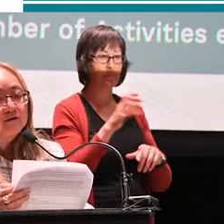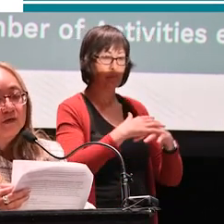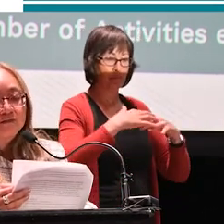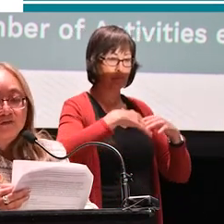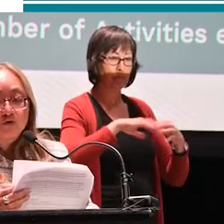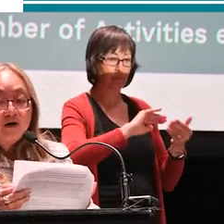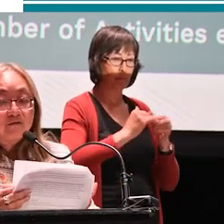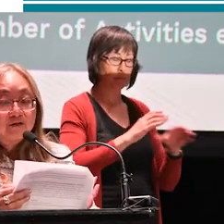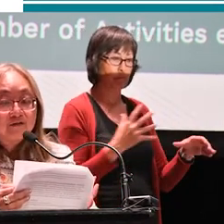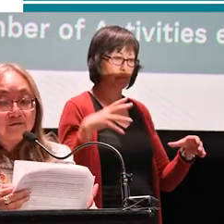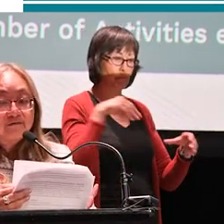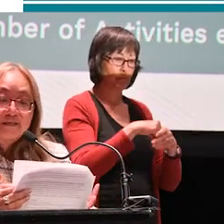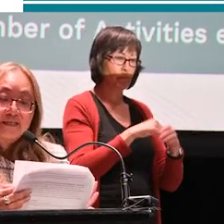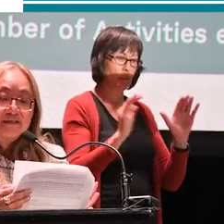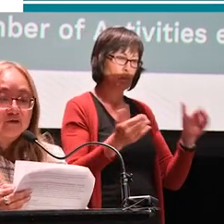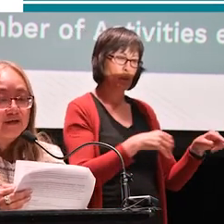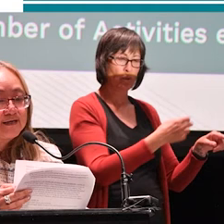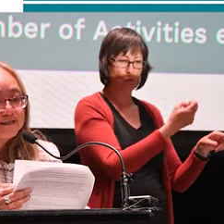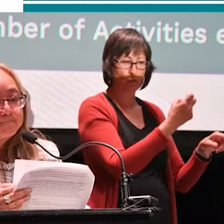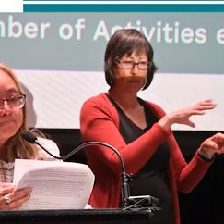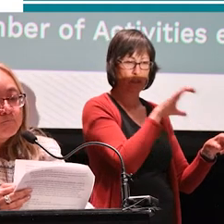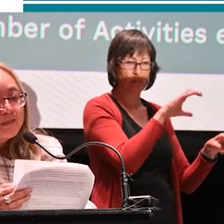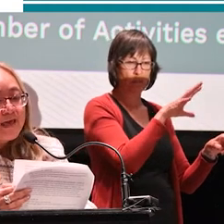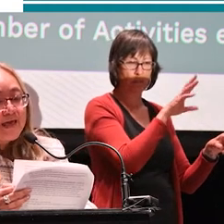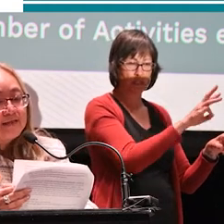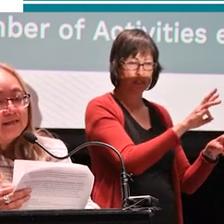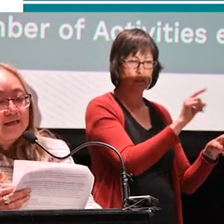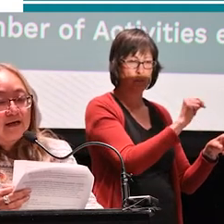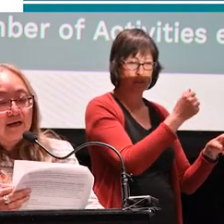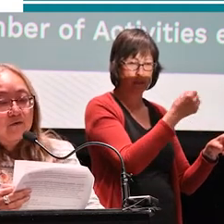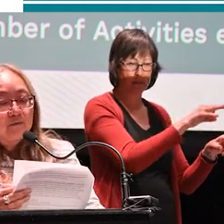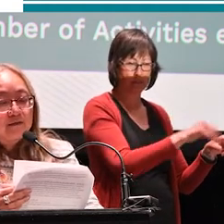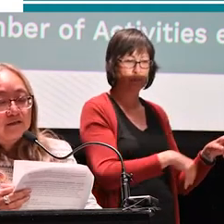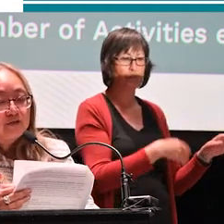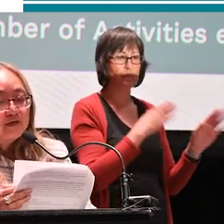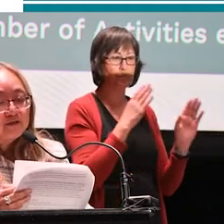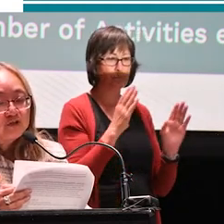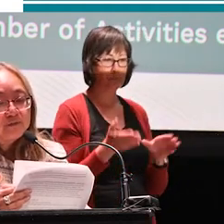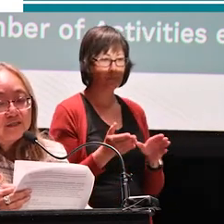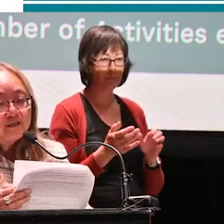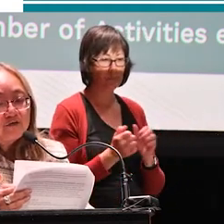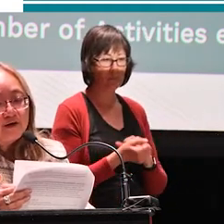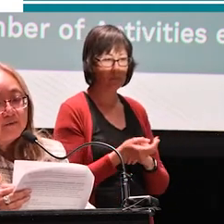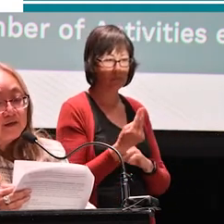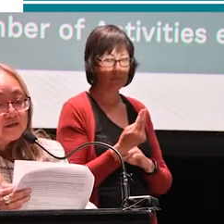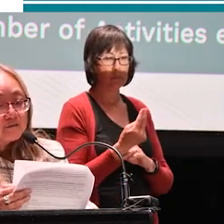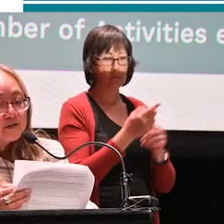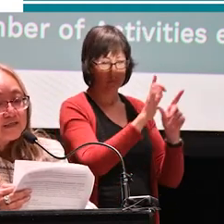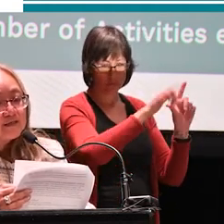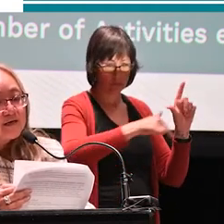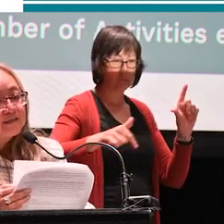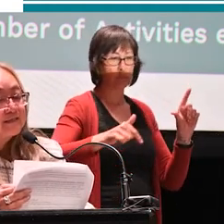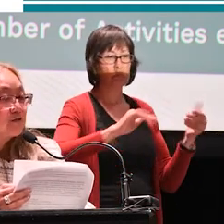relative to 1,256 in 2019. And among the 2SLGBTQIA plus